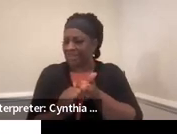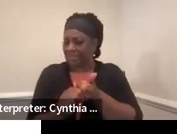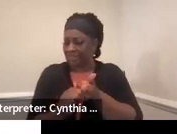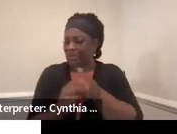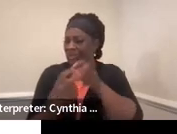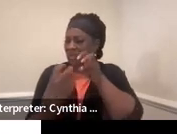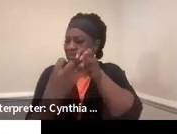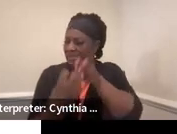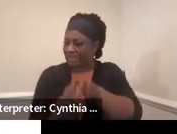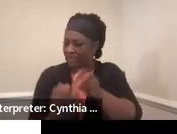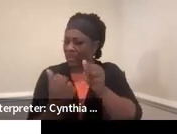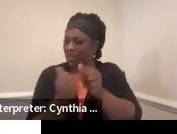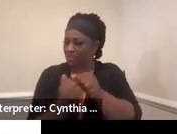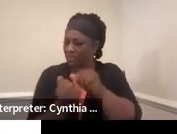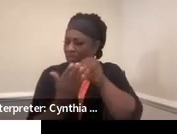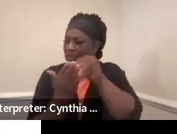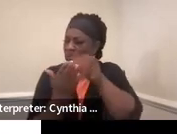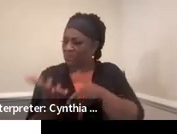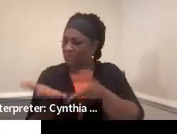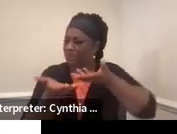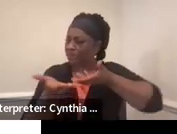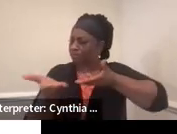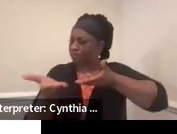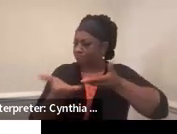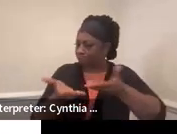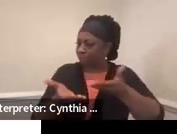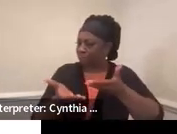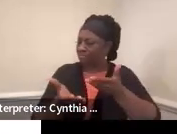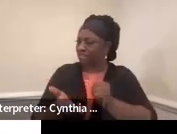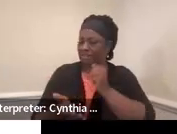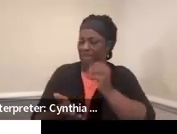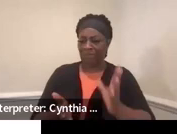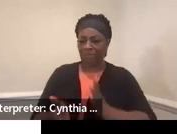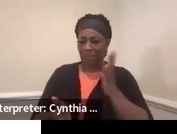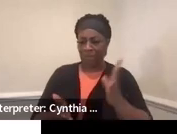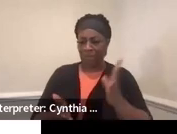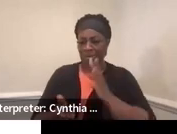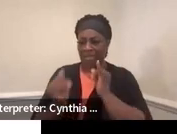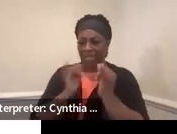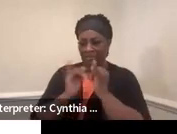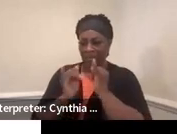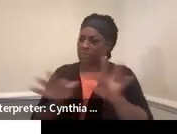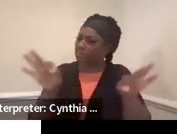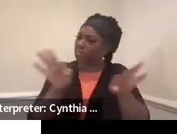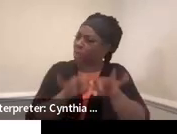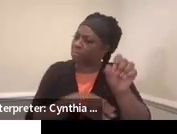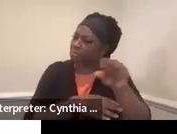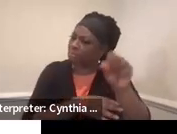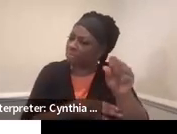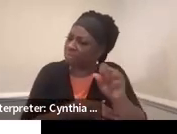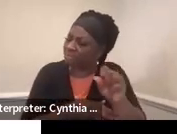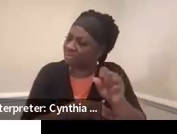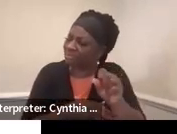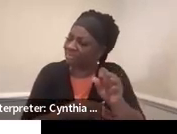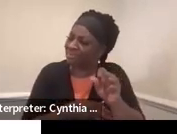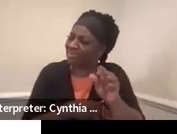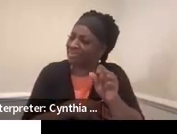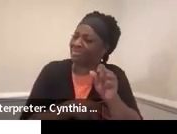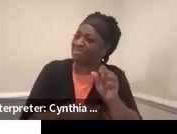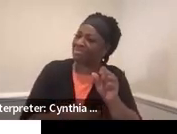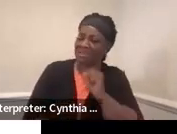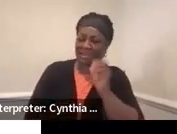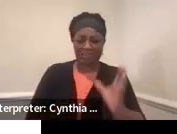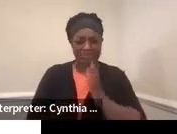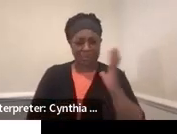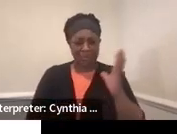sit down and talk with the kid and have that informal student interview. Not to say it's not important, because it certainly is. That can tell